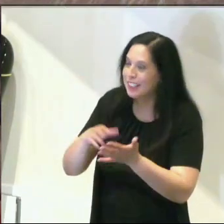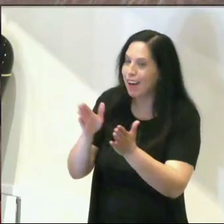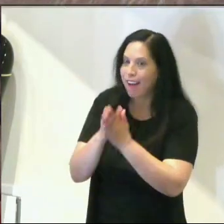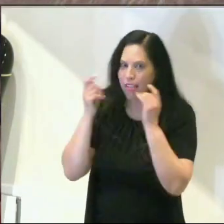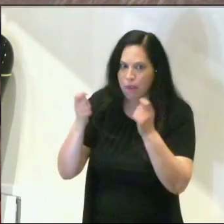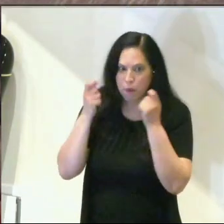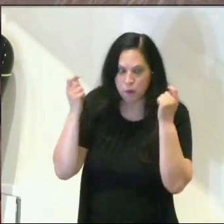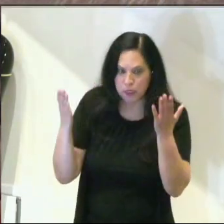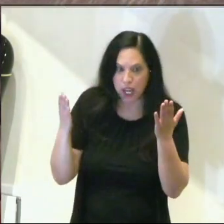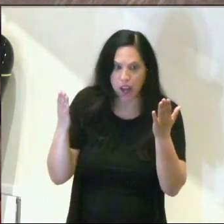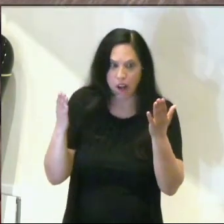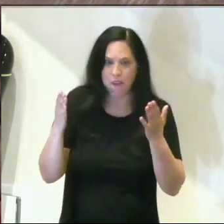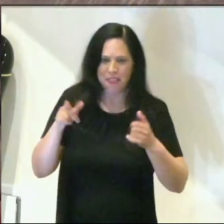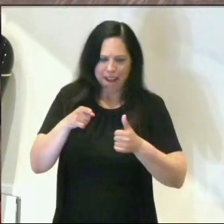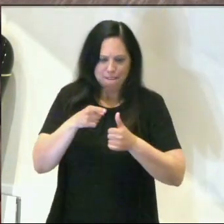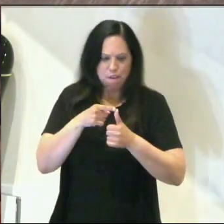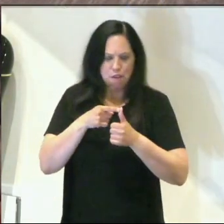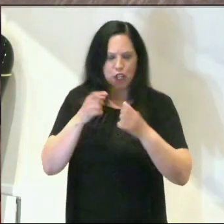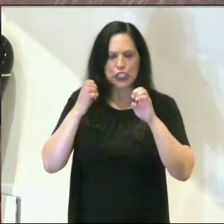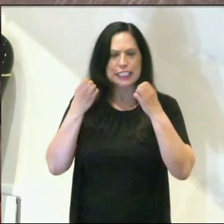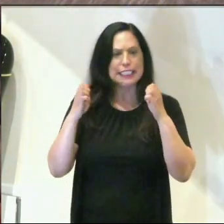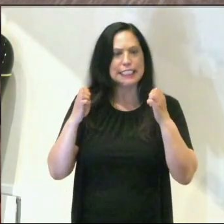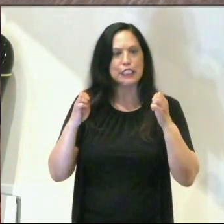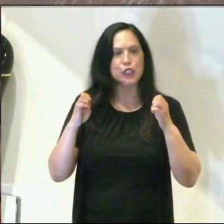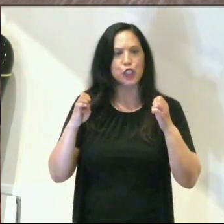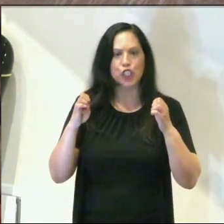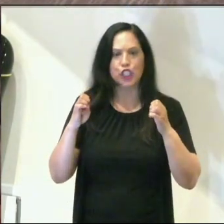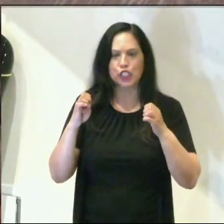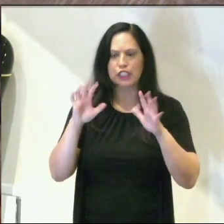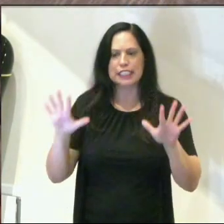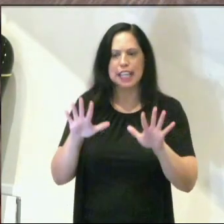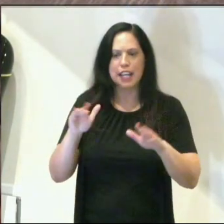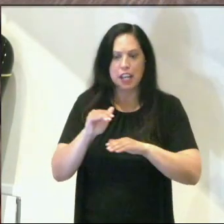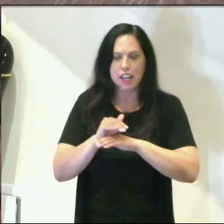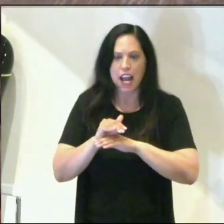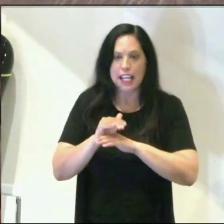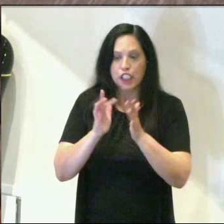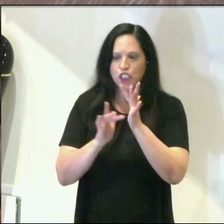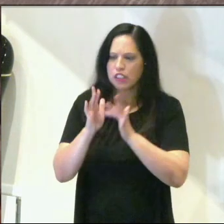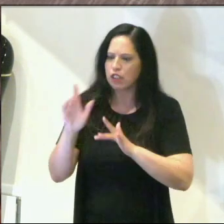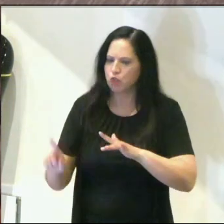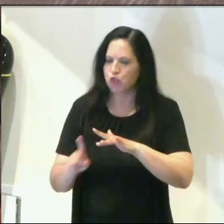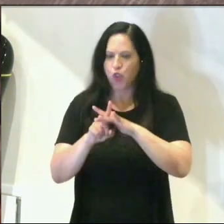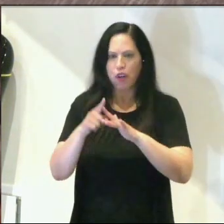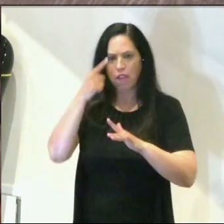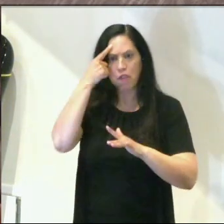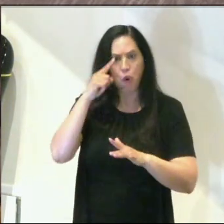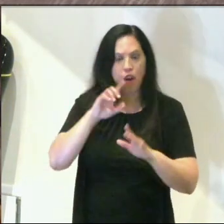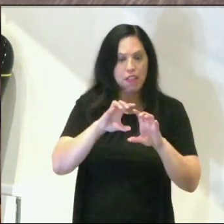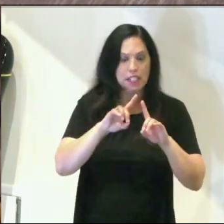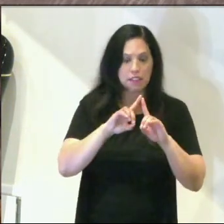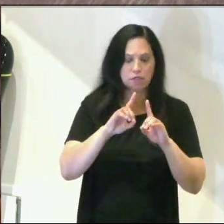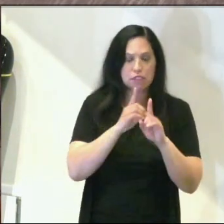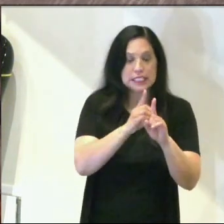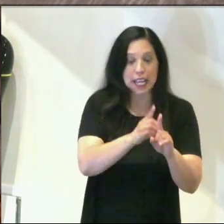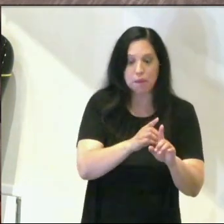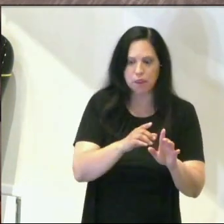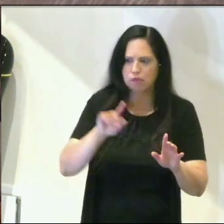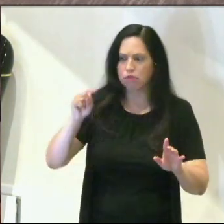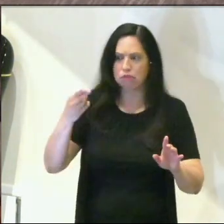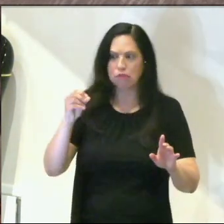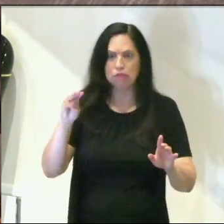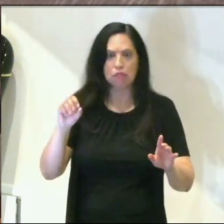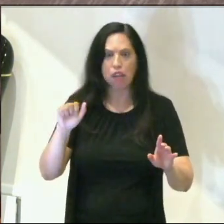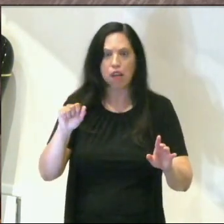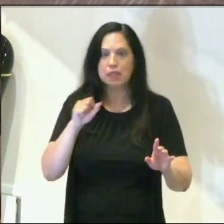Well, on that very first Easter Sunday night, Jesus had appeared to the disciples. Thomas wasn't there. We're not sure where He was,